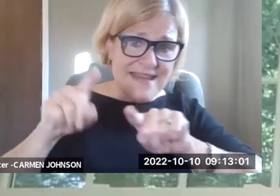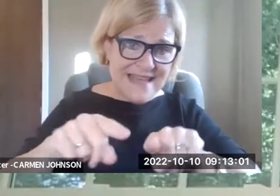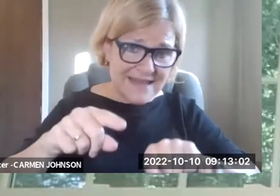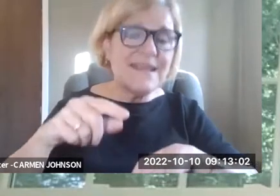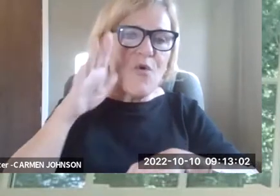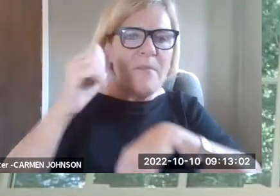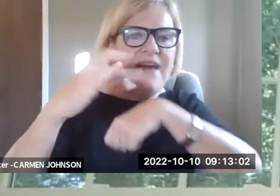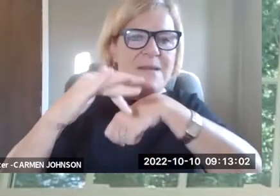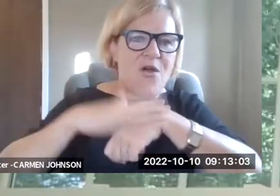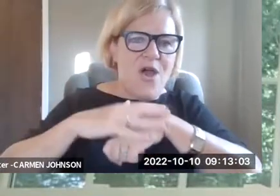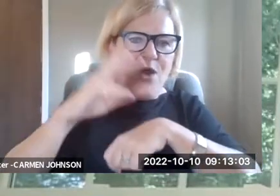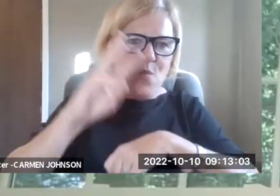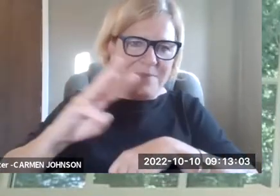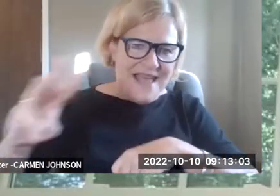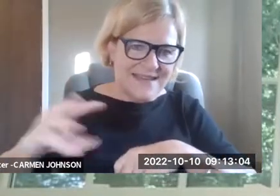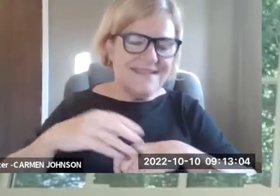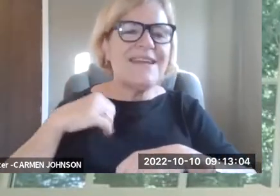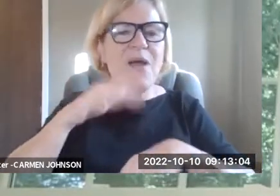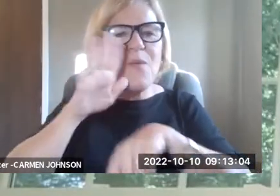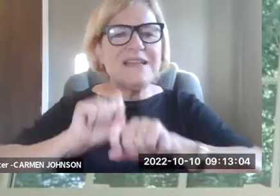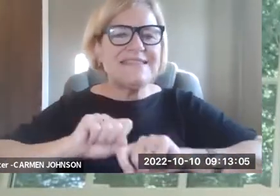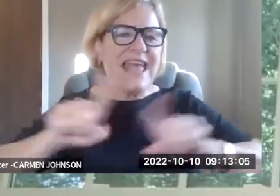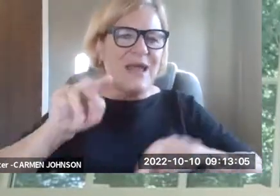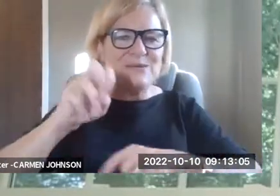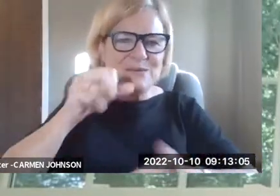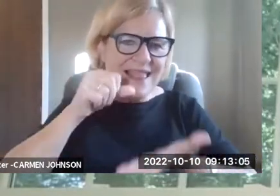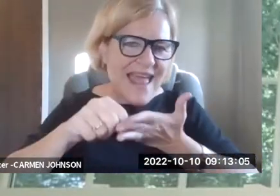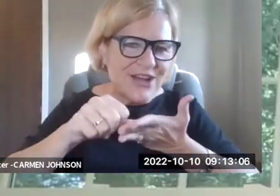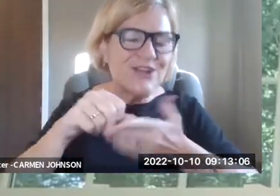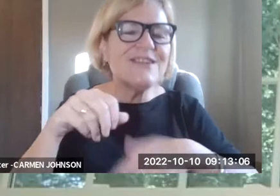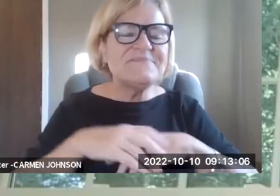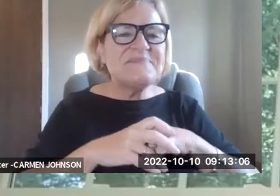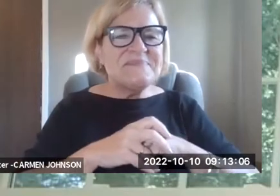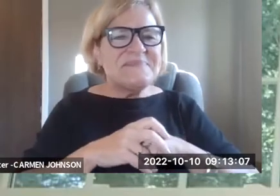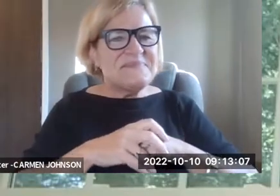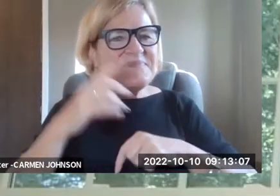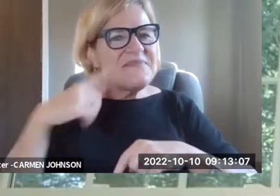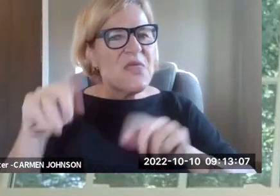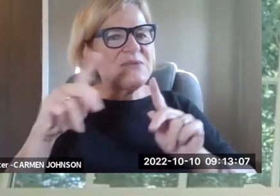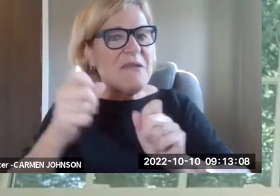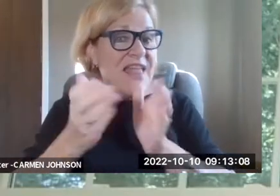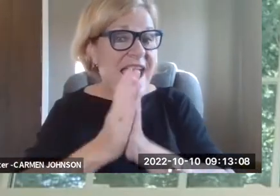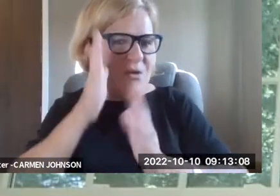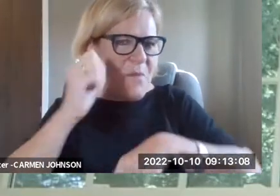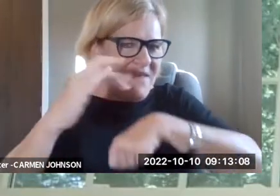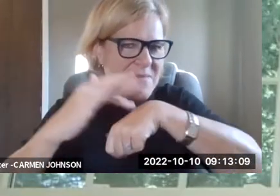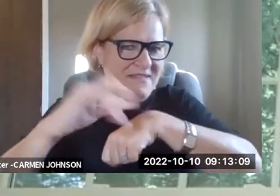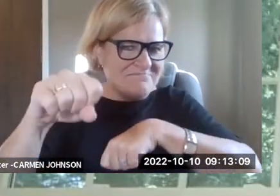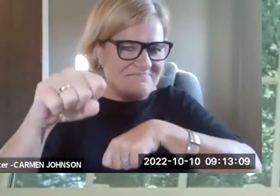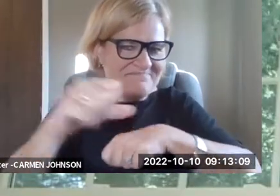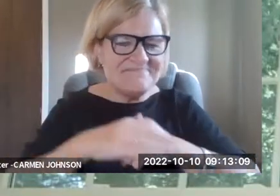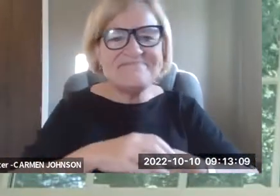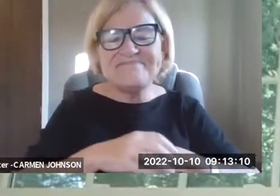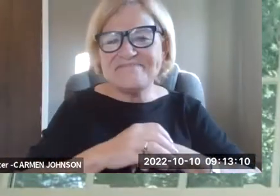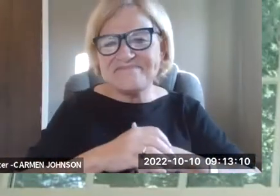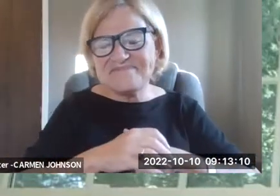respond to anybody who may be wondering, we will post this recording for those who are unable to attend. It'll be available on our website, um, and we'll send